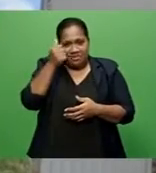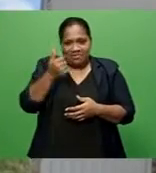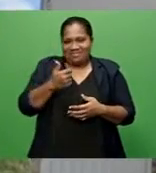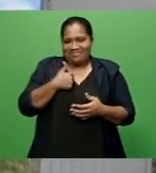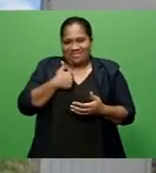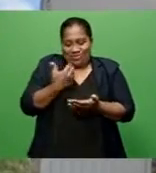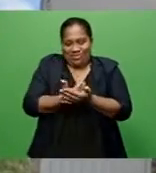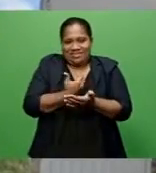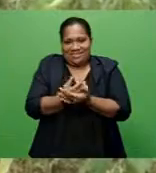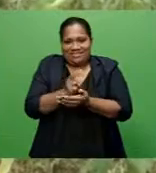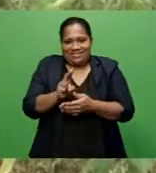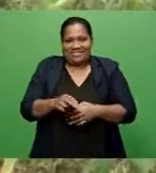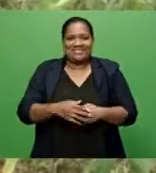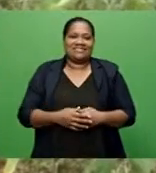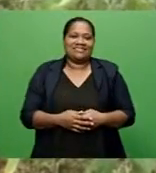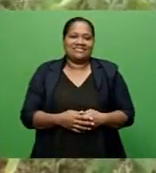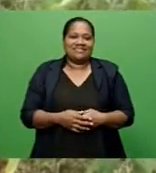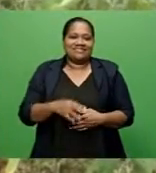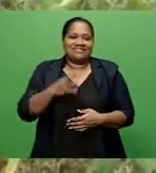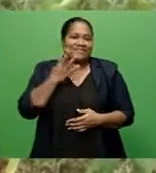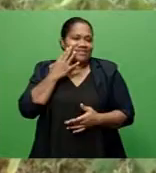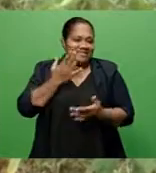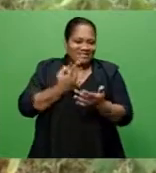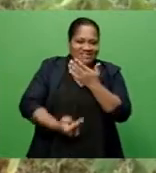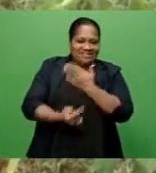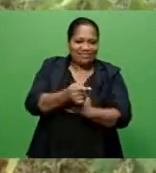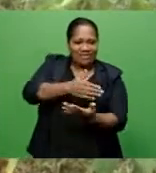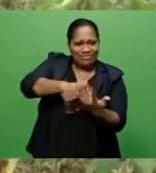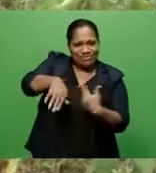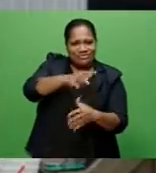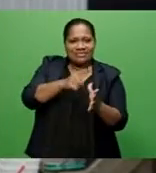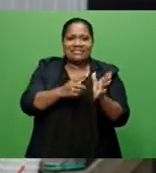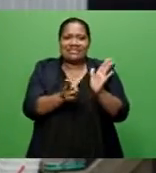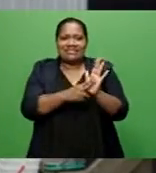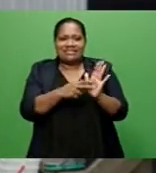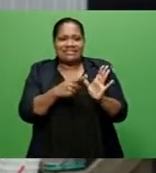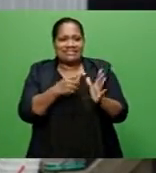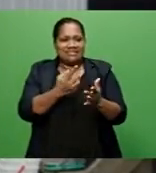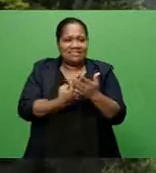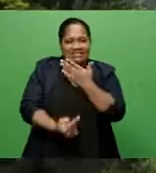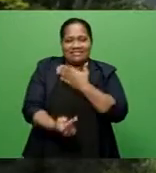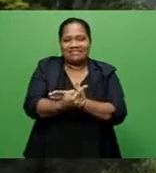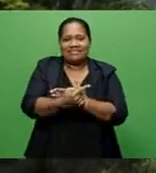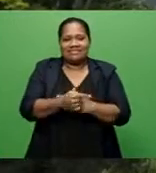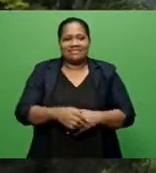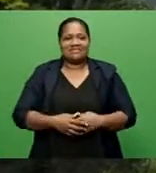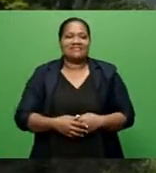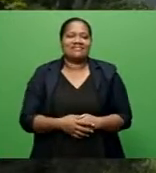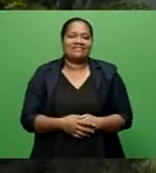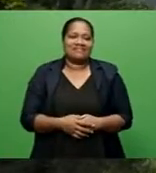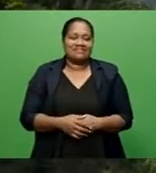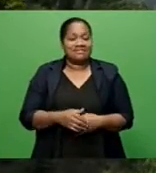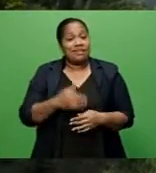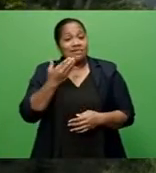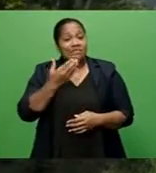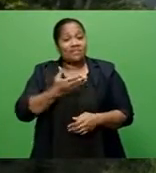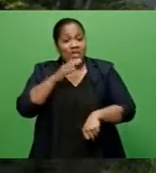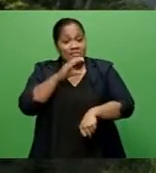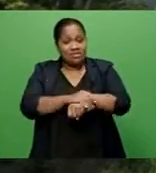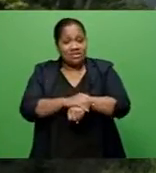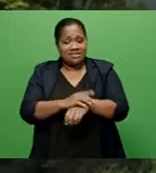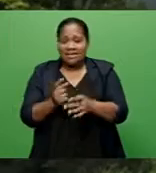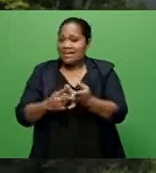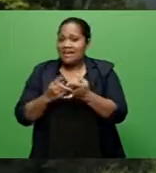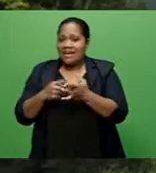during that time when Cyclone Anna came to the air. These police officers and other first